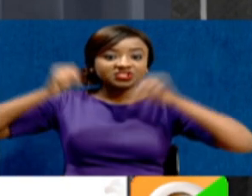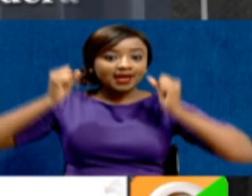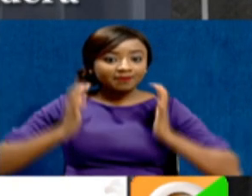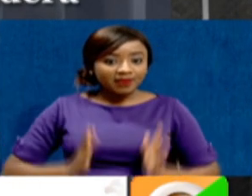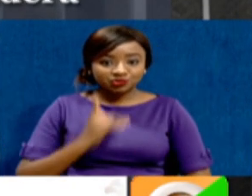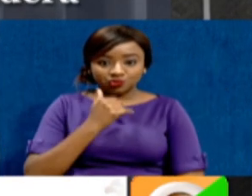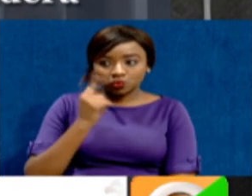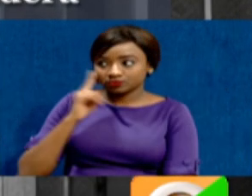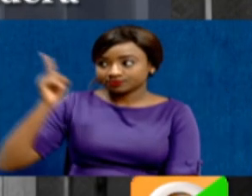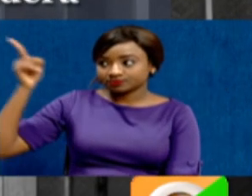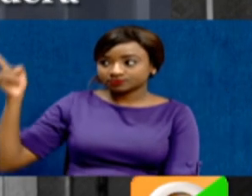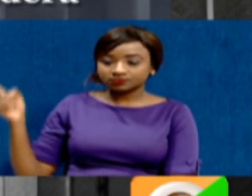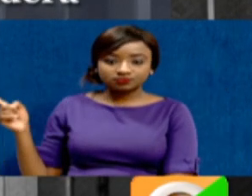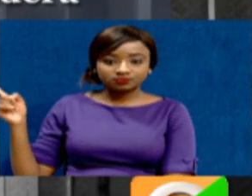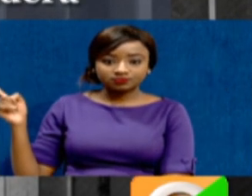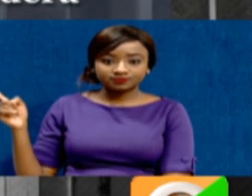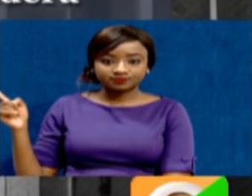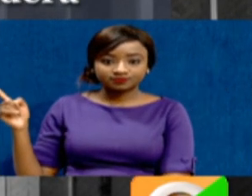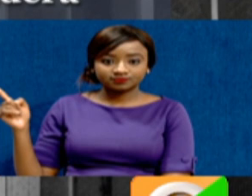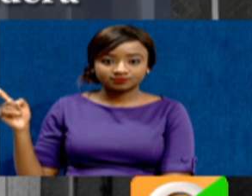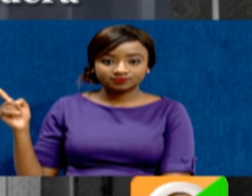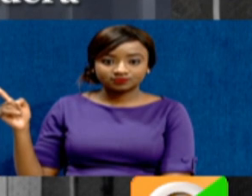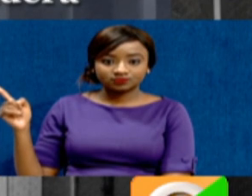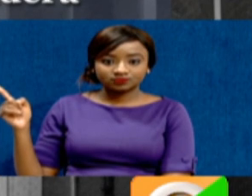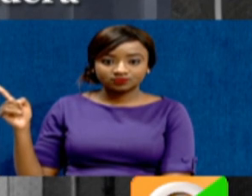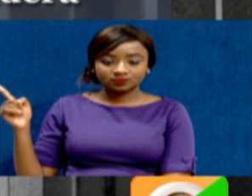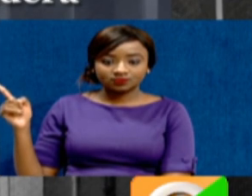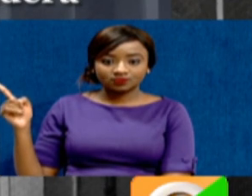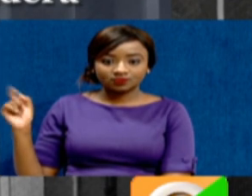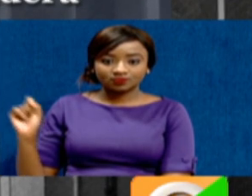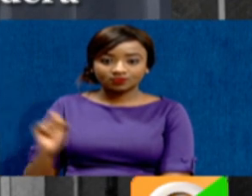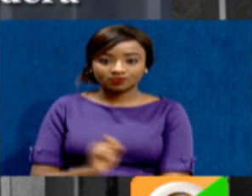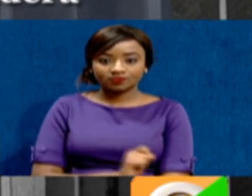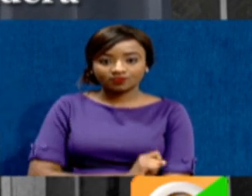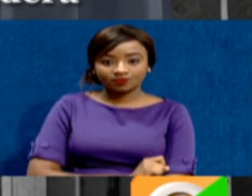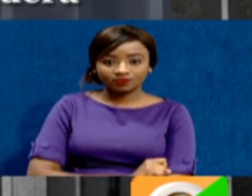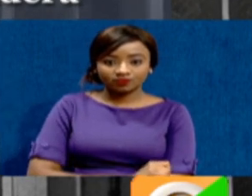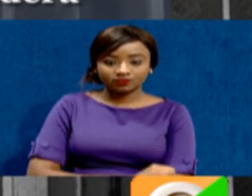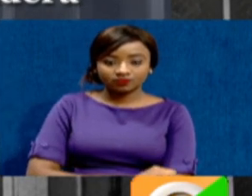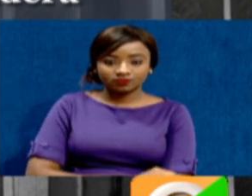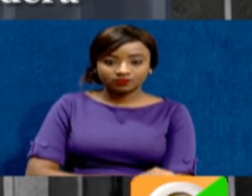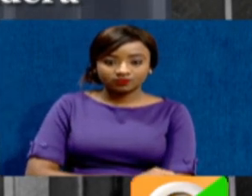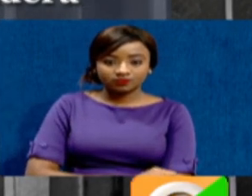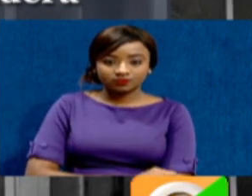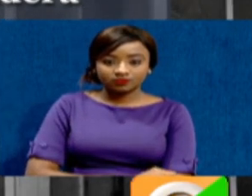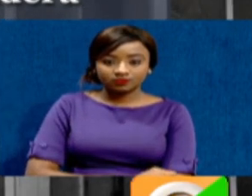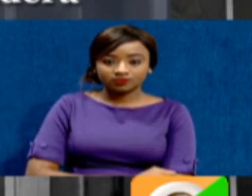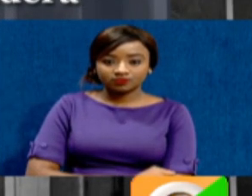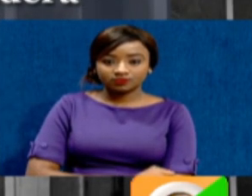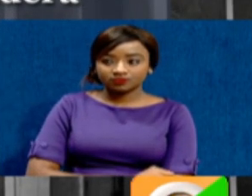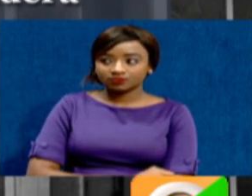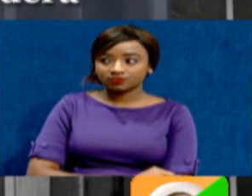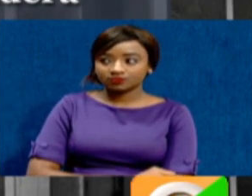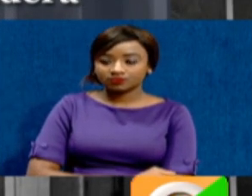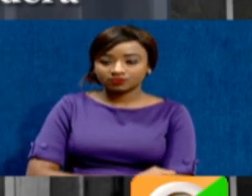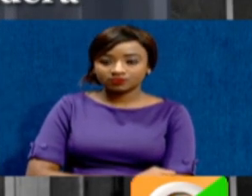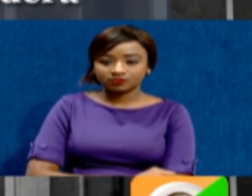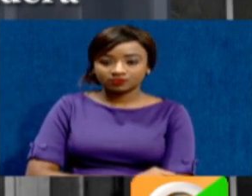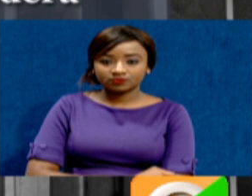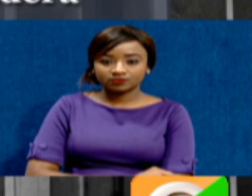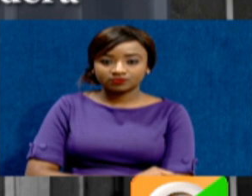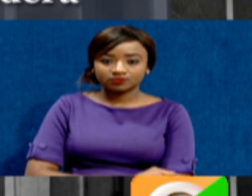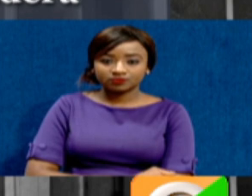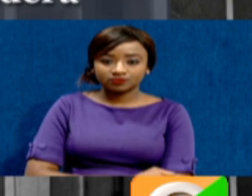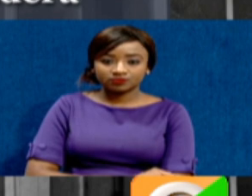-Sakaja, Senator Nairobi, and Moses Retangelo, who's a senator from Bungoma. There's also Mohamed Mohamud, Senator Mandera, and Stuart Madzayo,